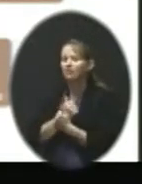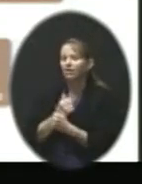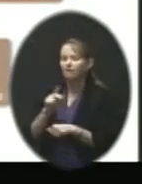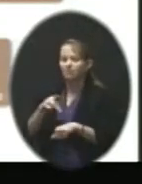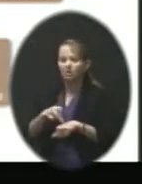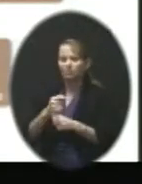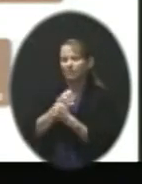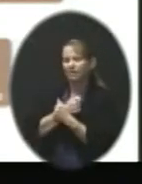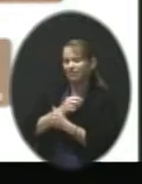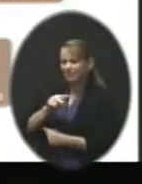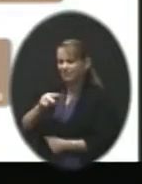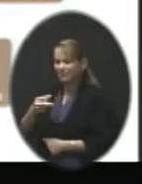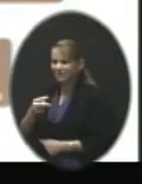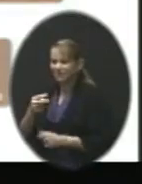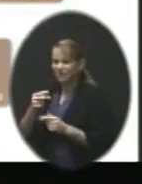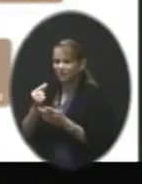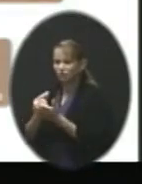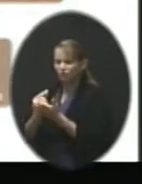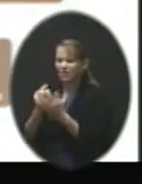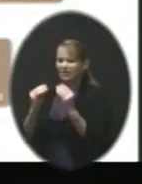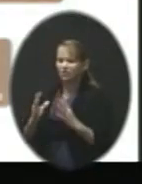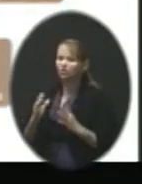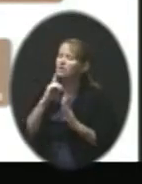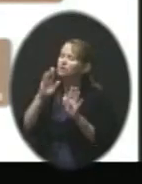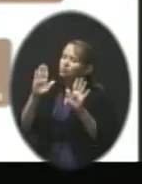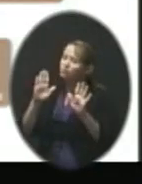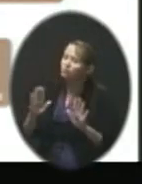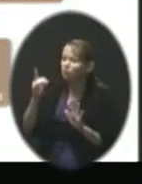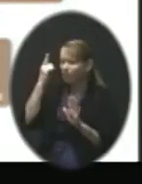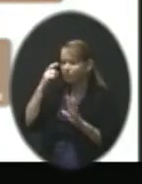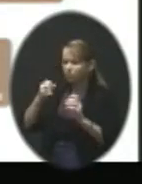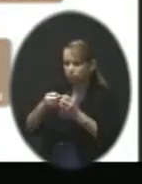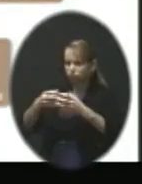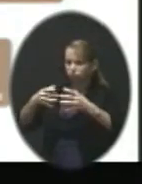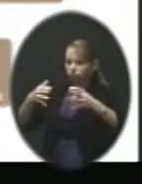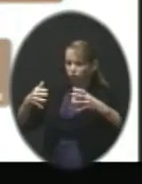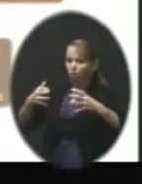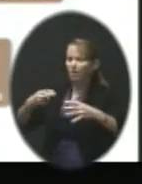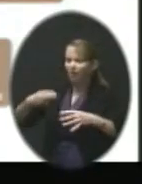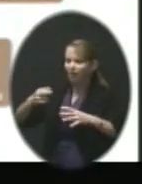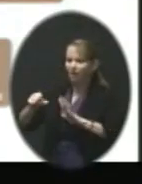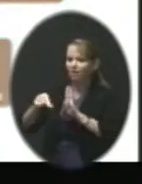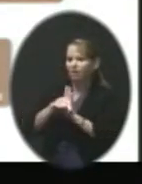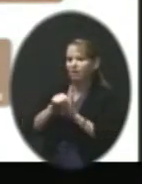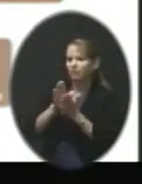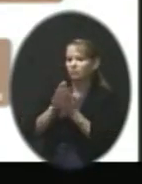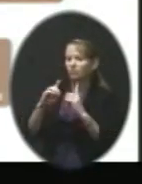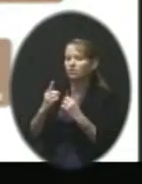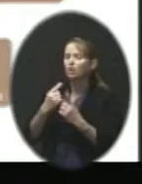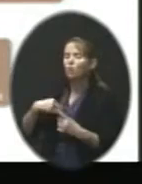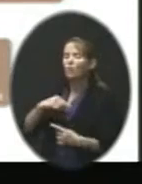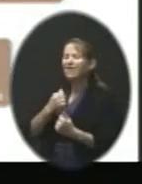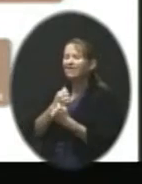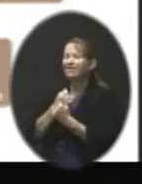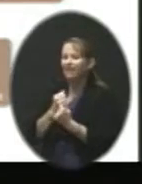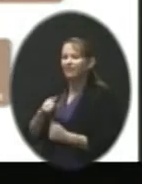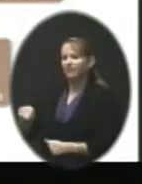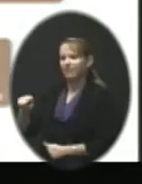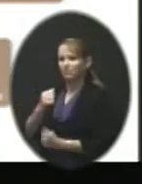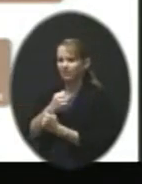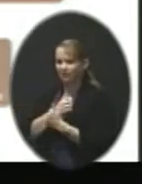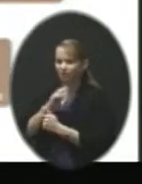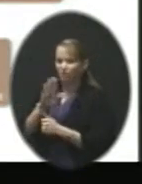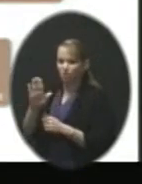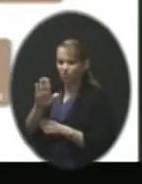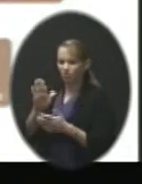And that's great news for a growing high-quality school district. We love that you love your schools. So it makes it painful